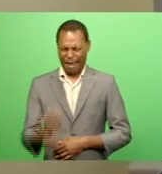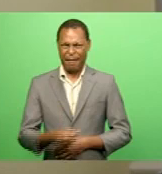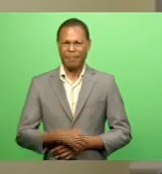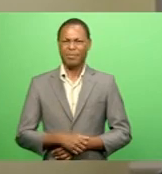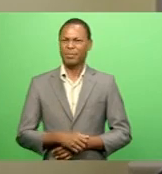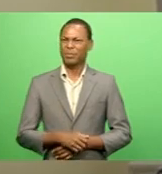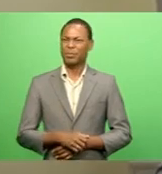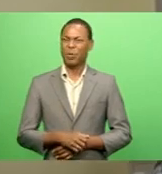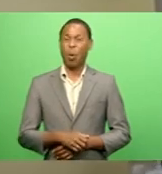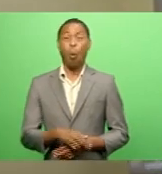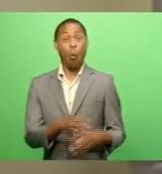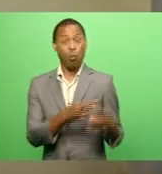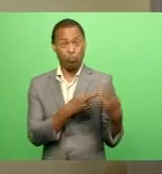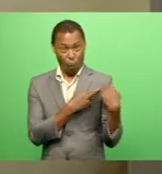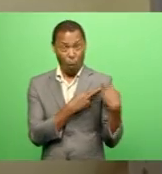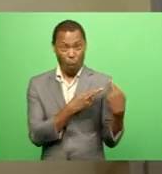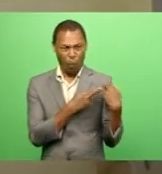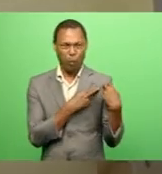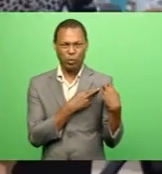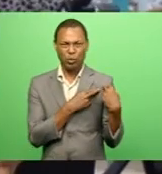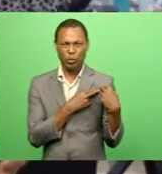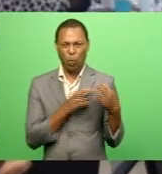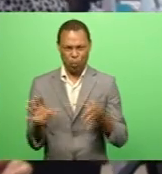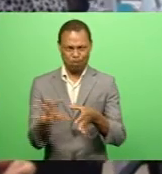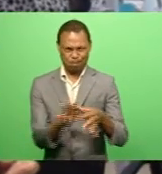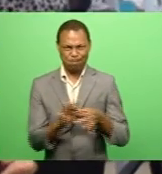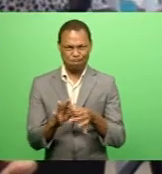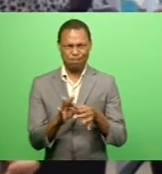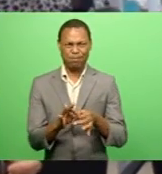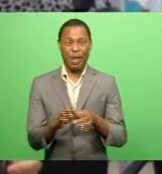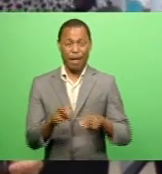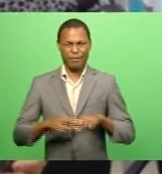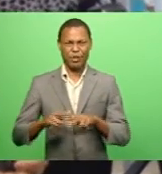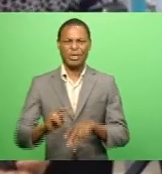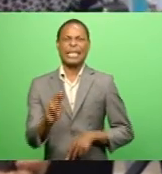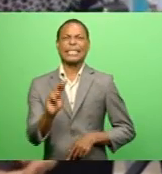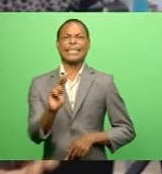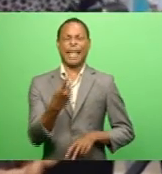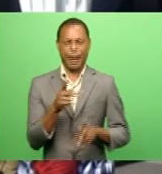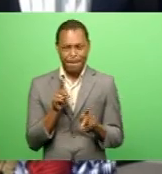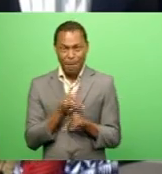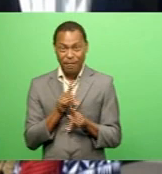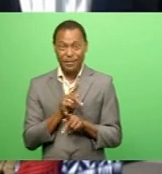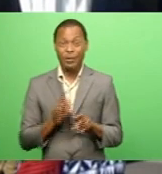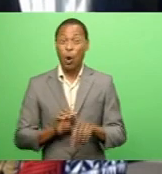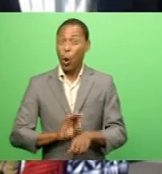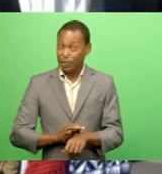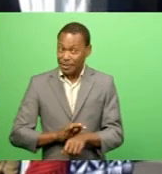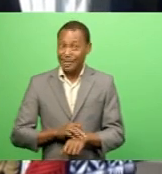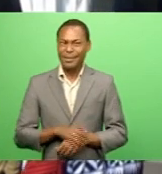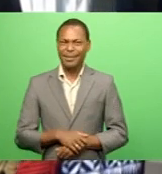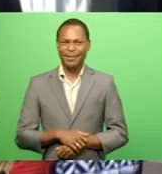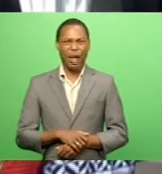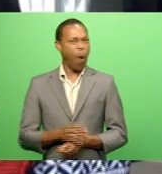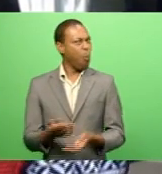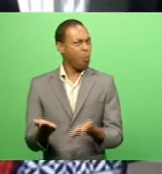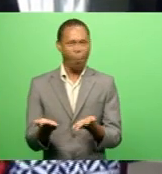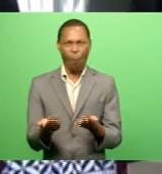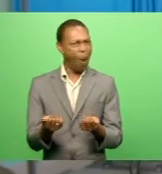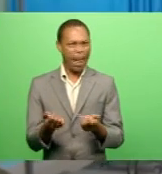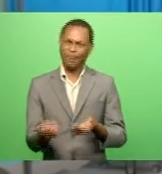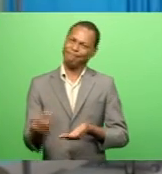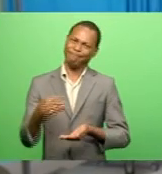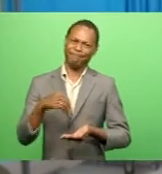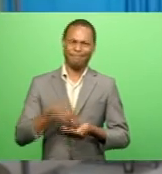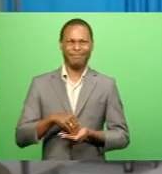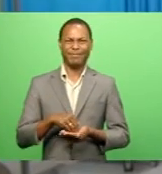is a part of that This is Fiji's second private hospital, as we all know And it is a very welcome addition to our system